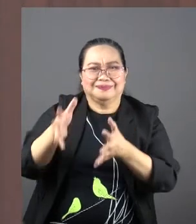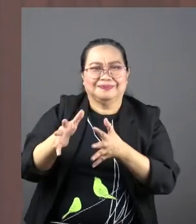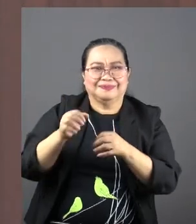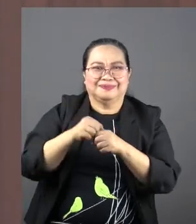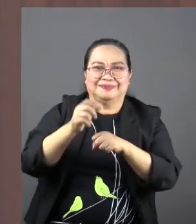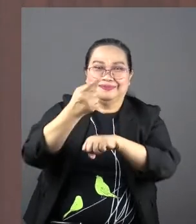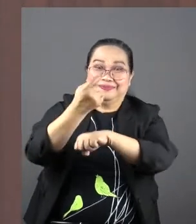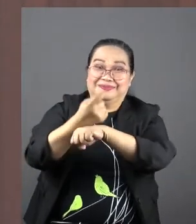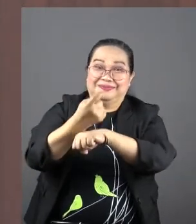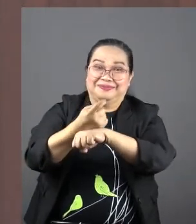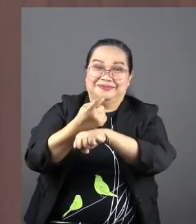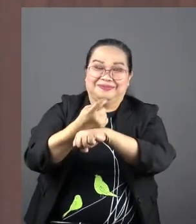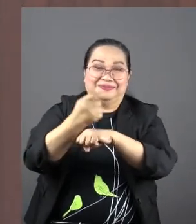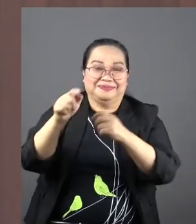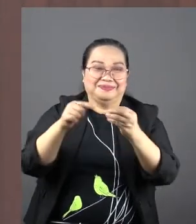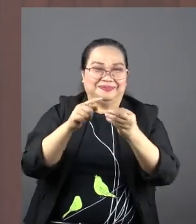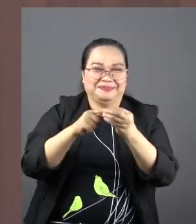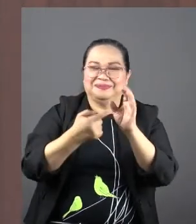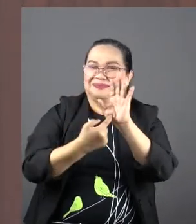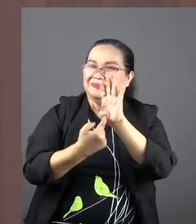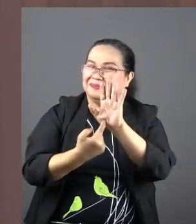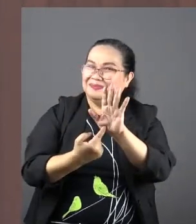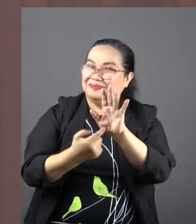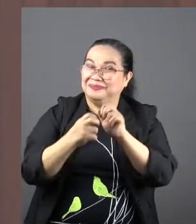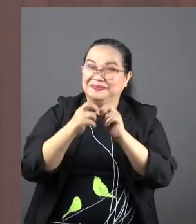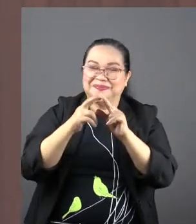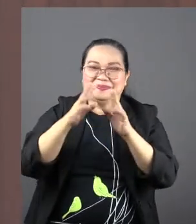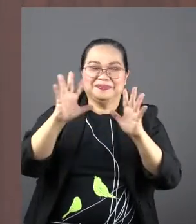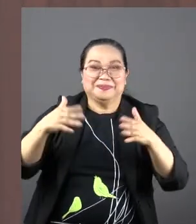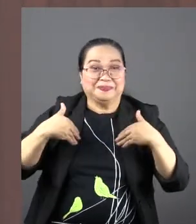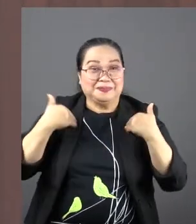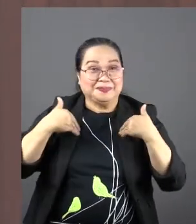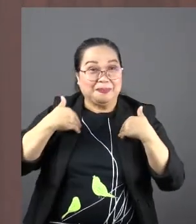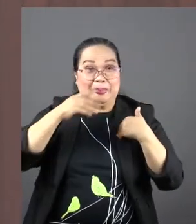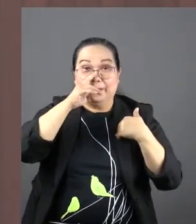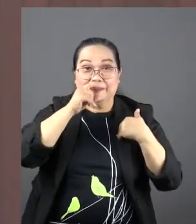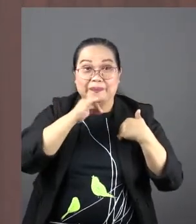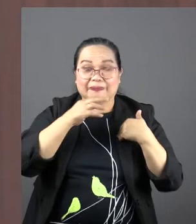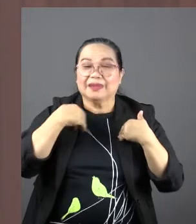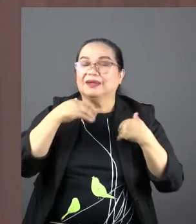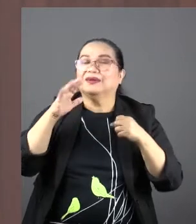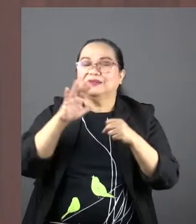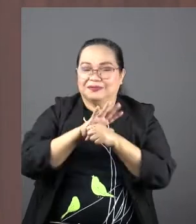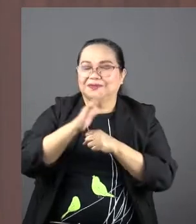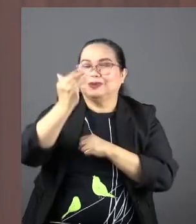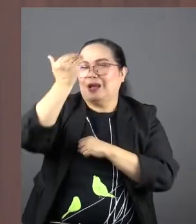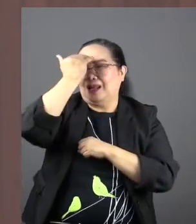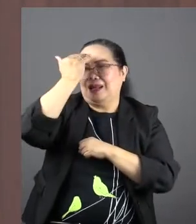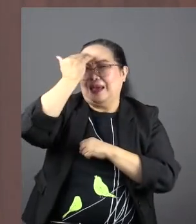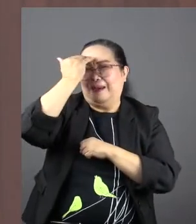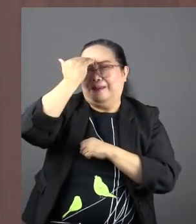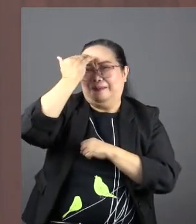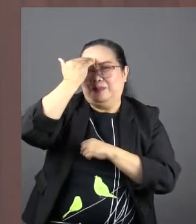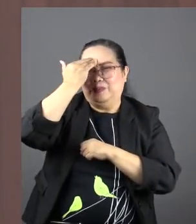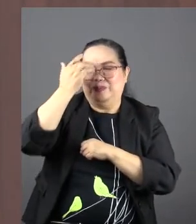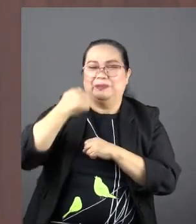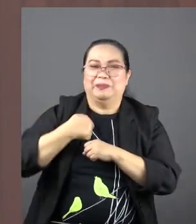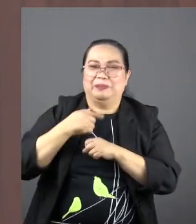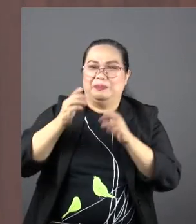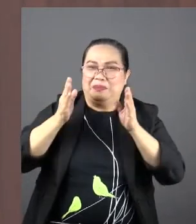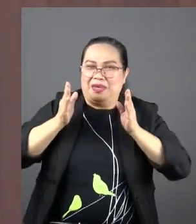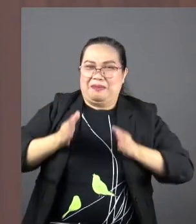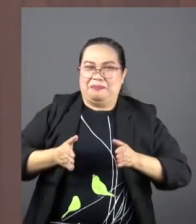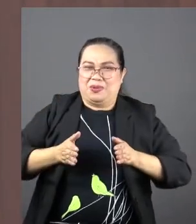at the temple. And it also reveals that even at such a young age he was fully aware of his identity and